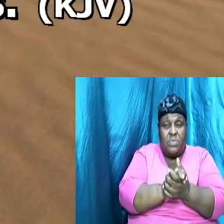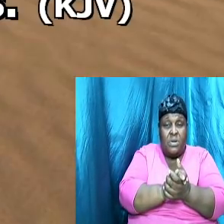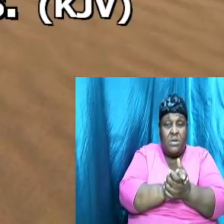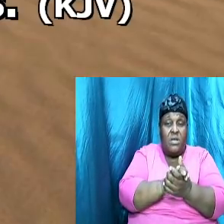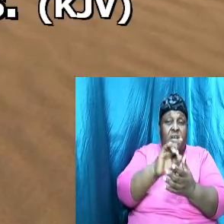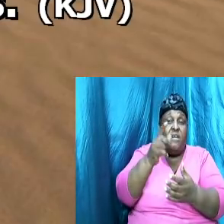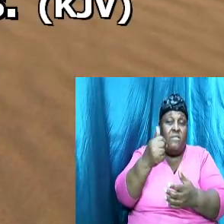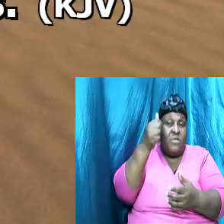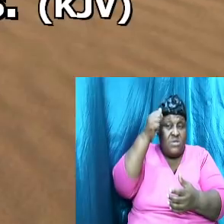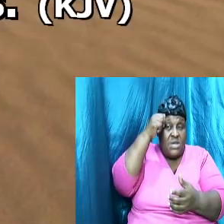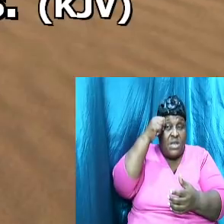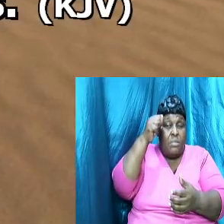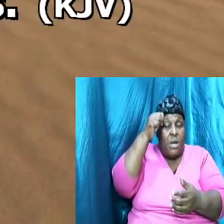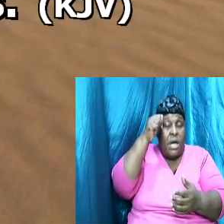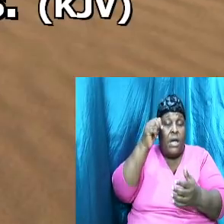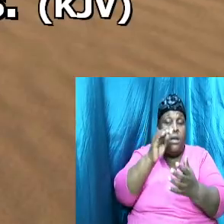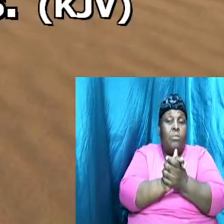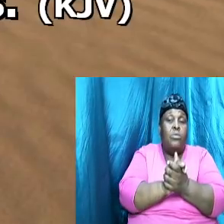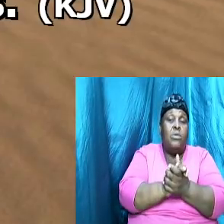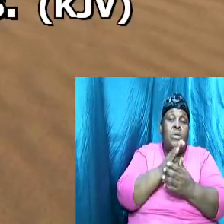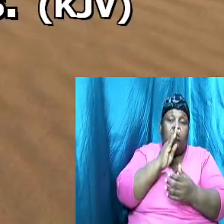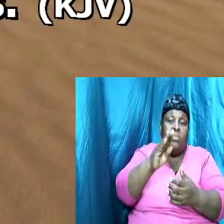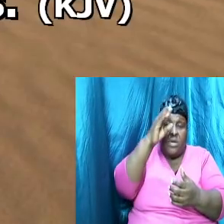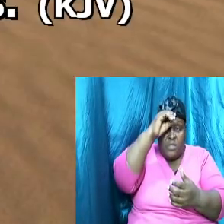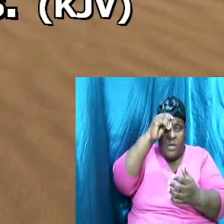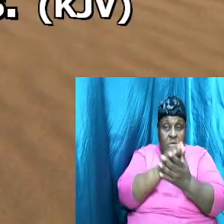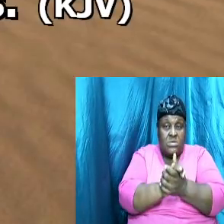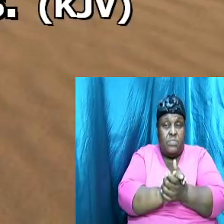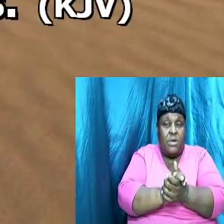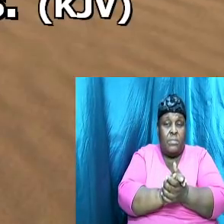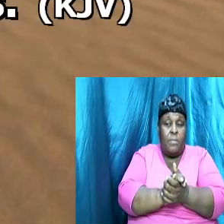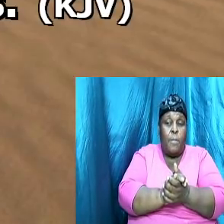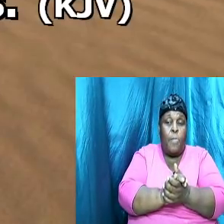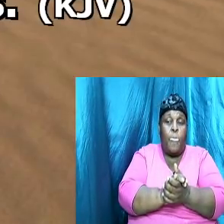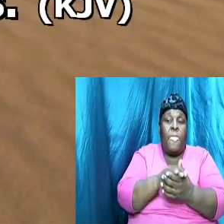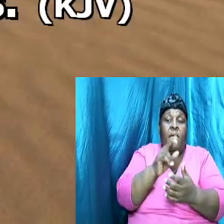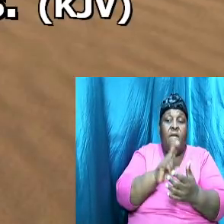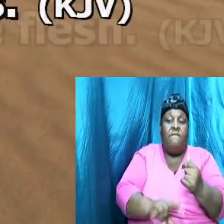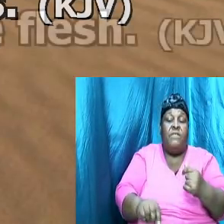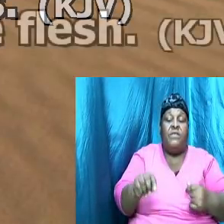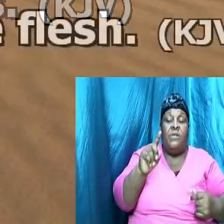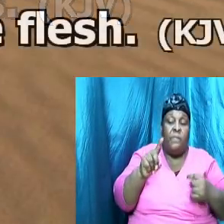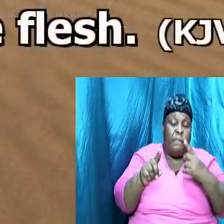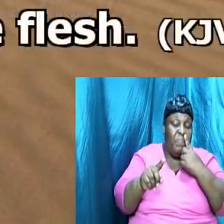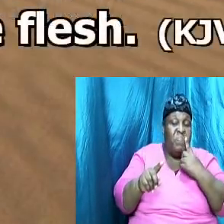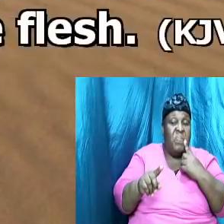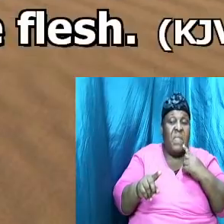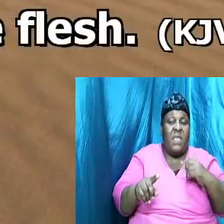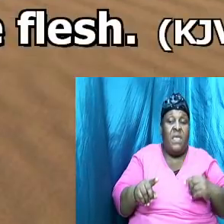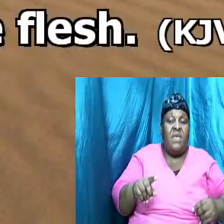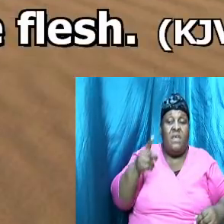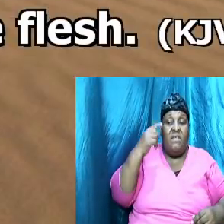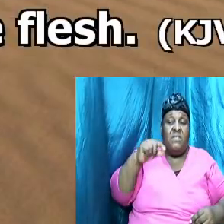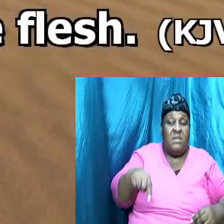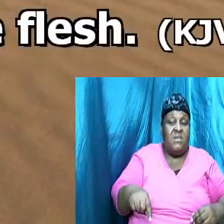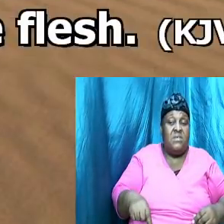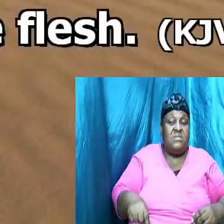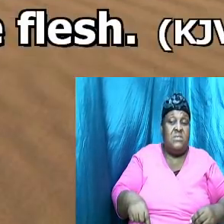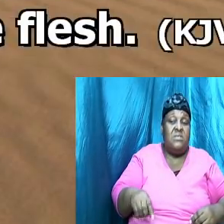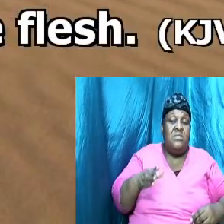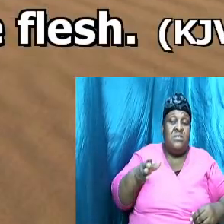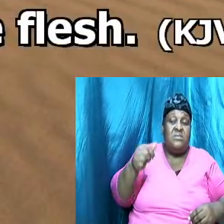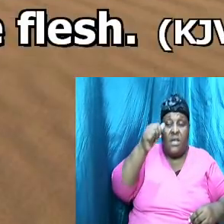and we see a connection and verse 31 the verse here says for this cause